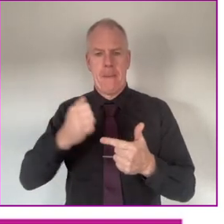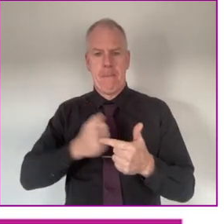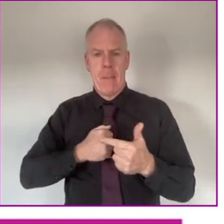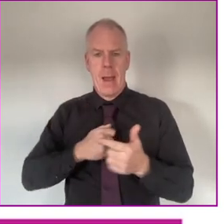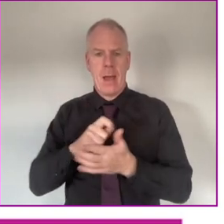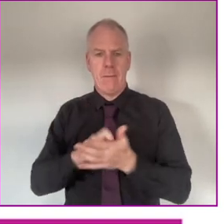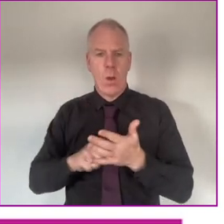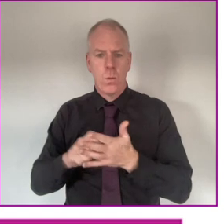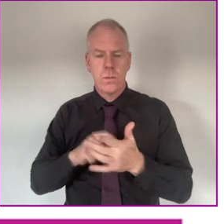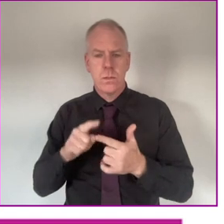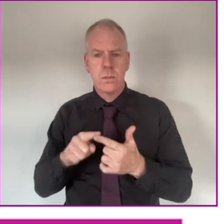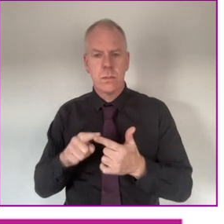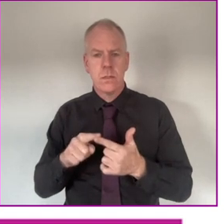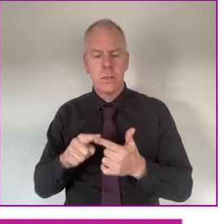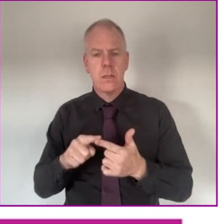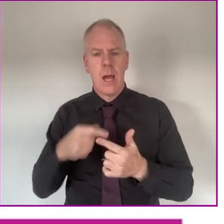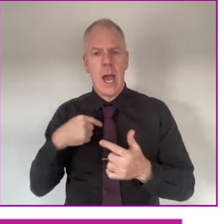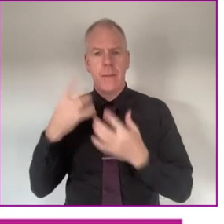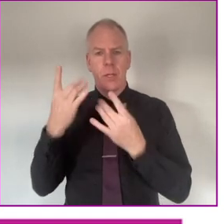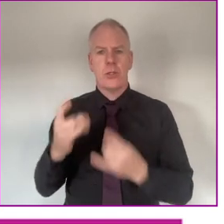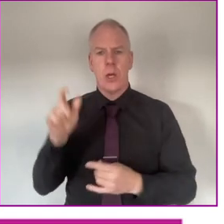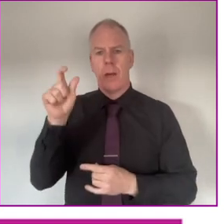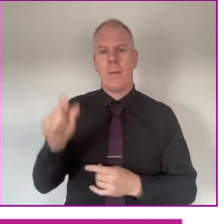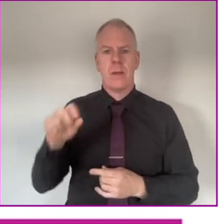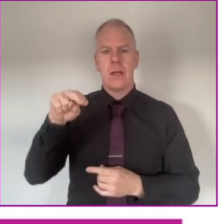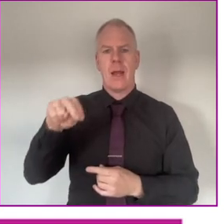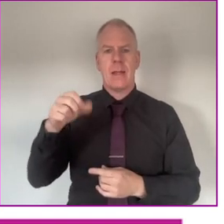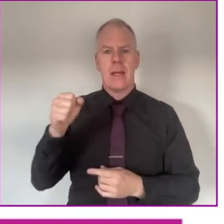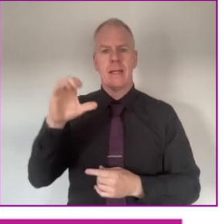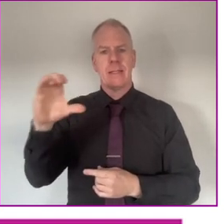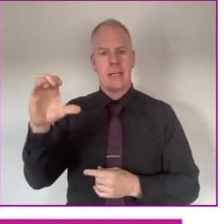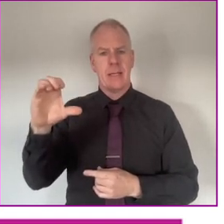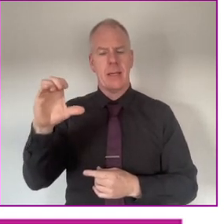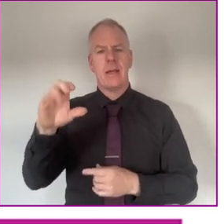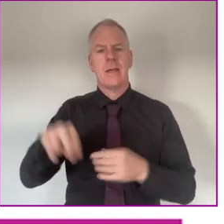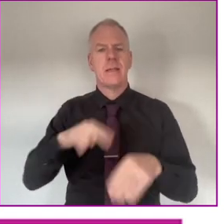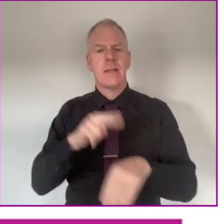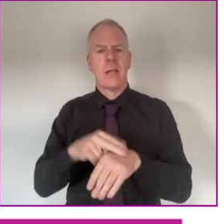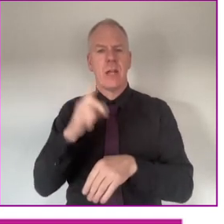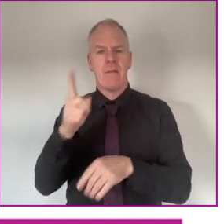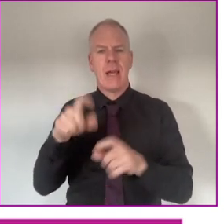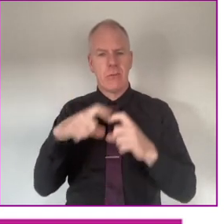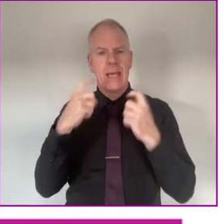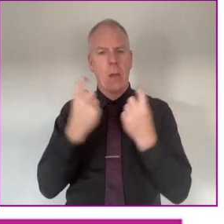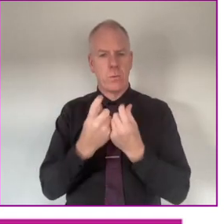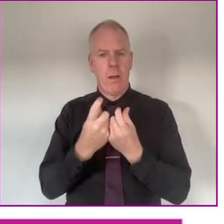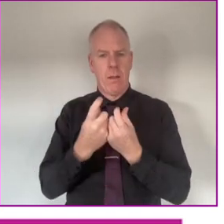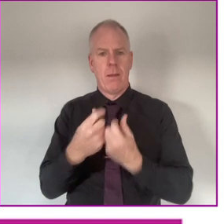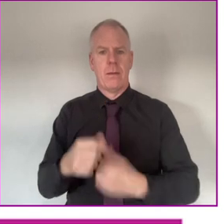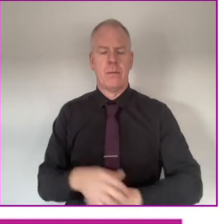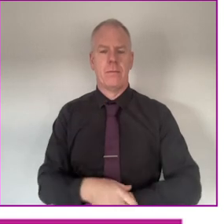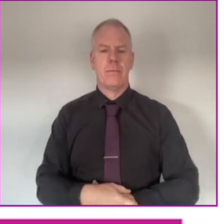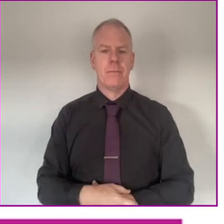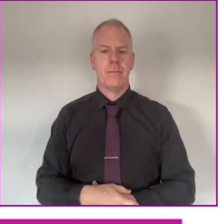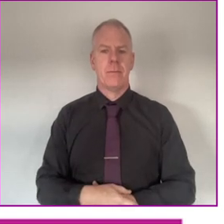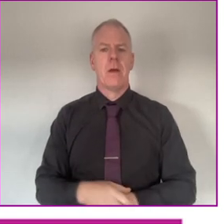I am the chairperson of the NSE, the National Advisory Council